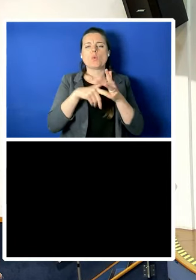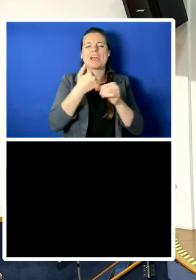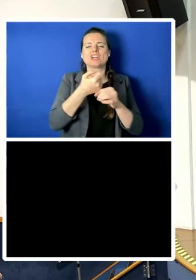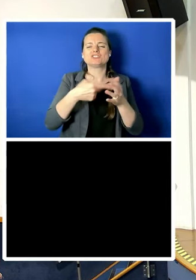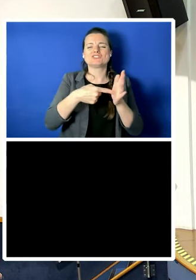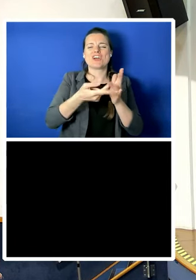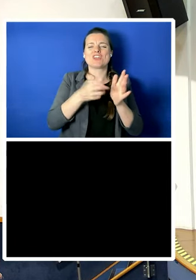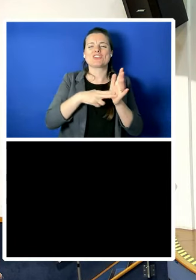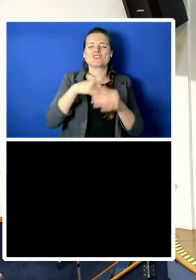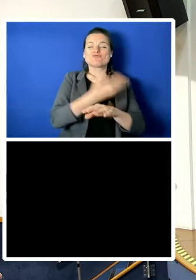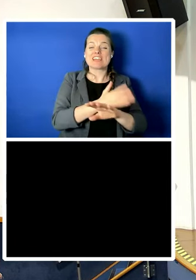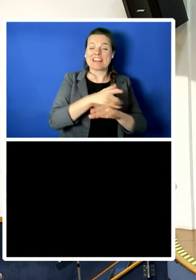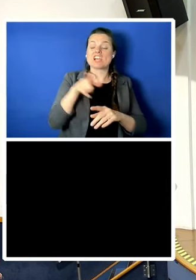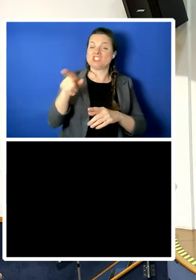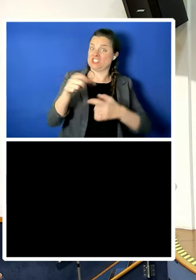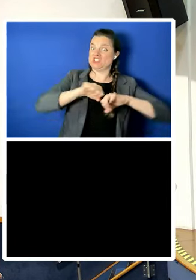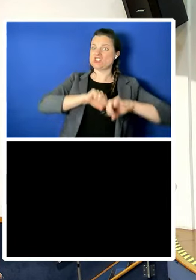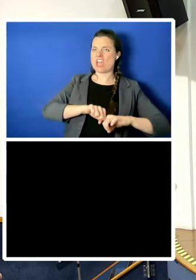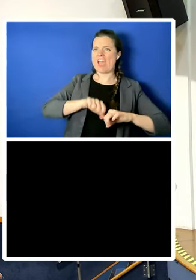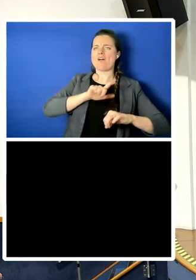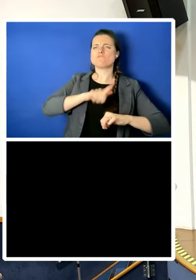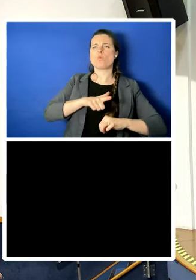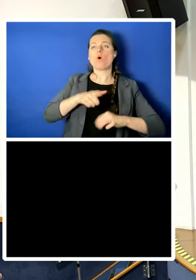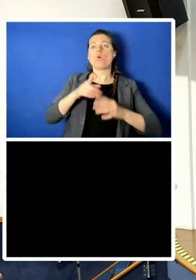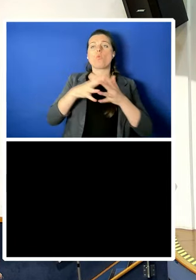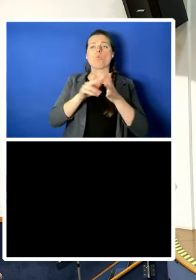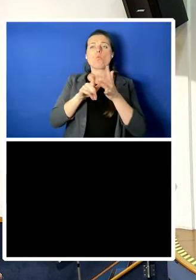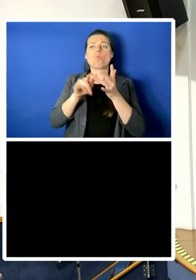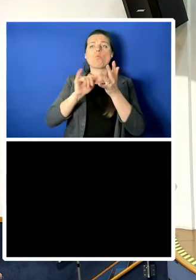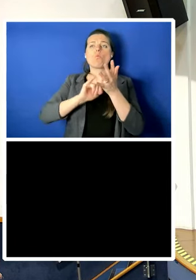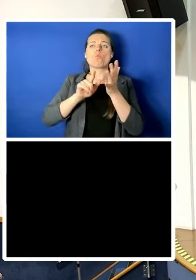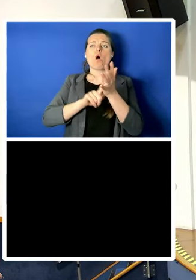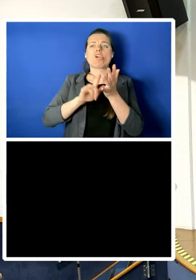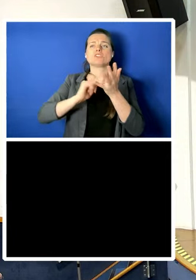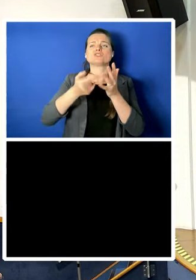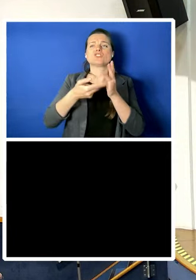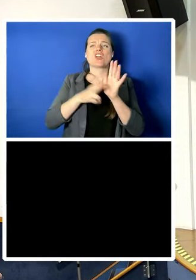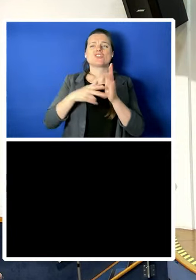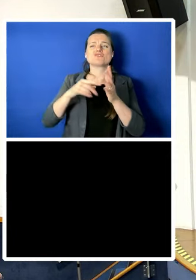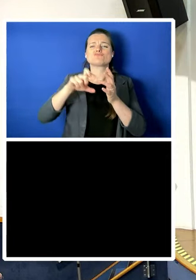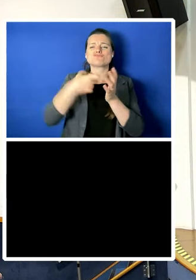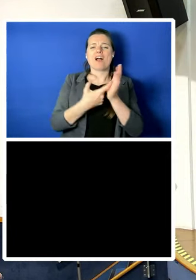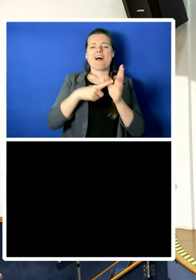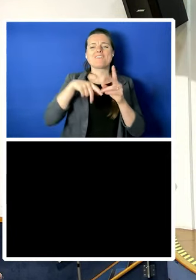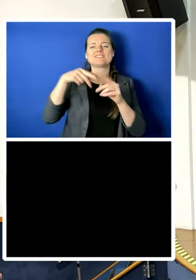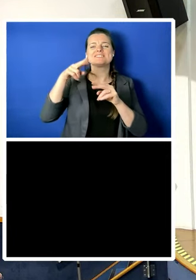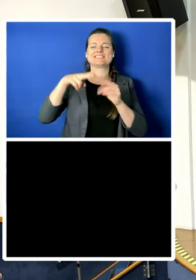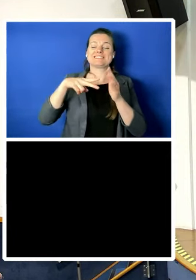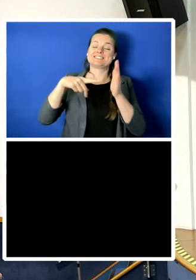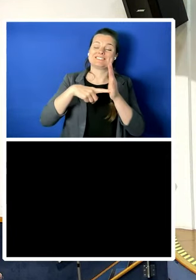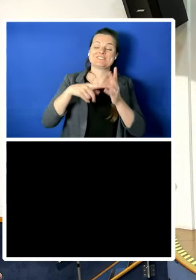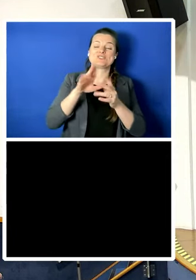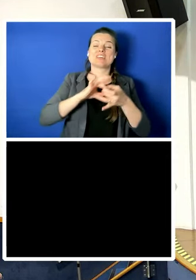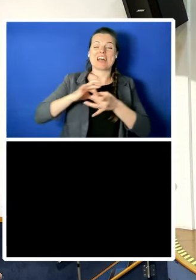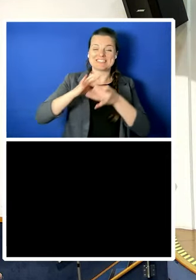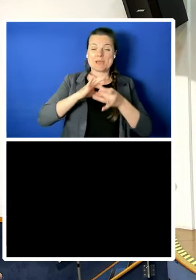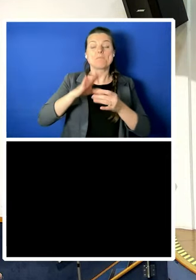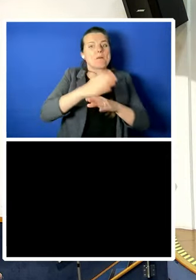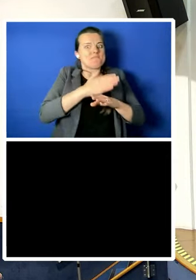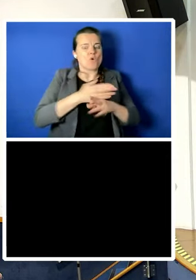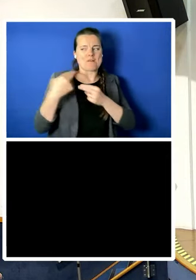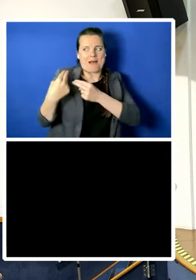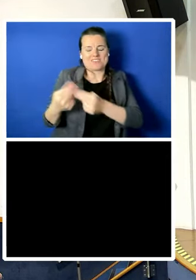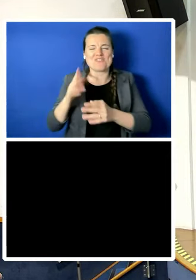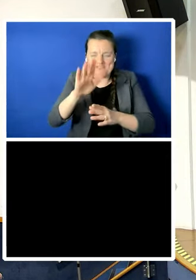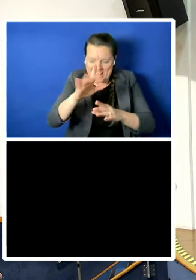I'm going to hand over to Bea to say a few words about the Wollstonecraft Society. But before I do that, let me just quickly mention